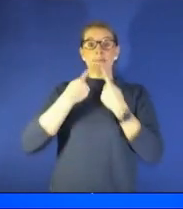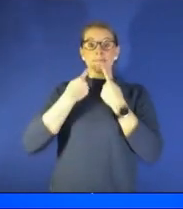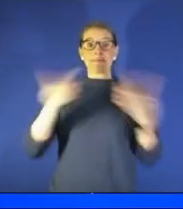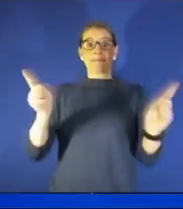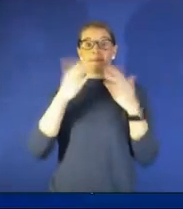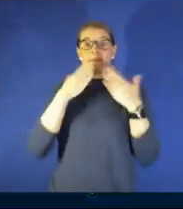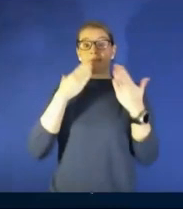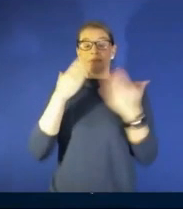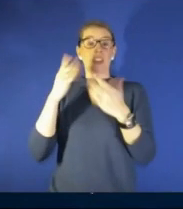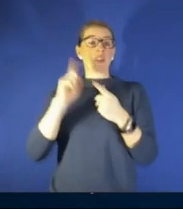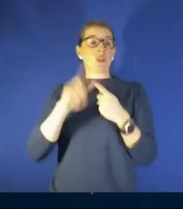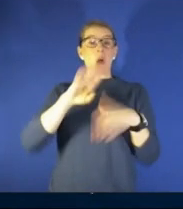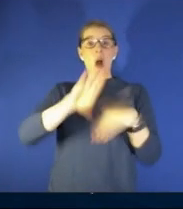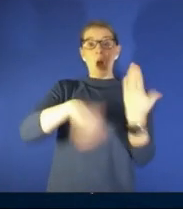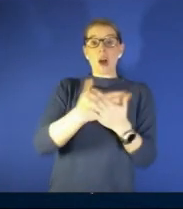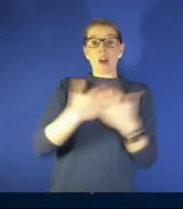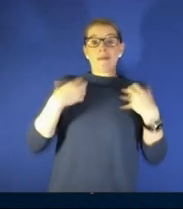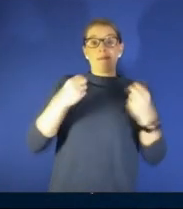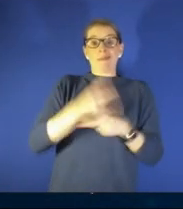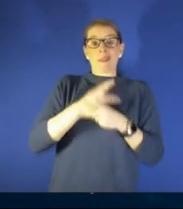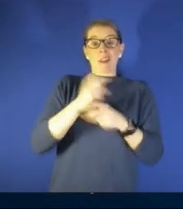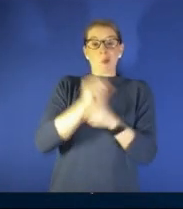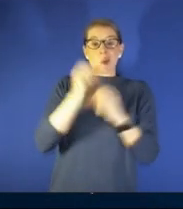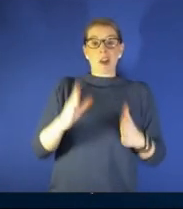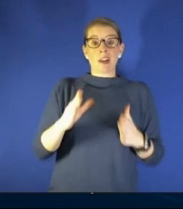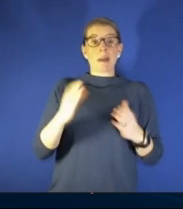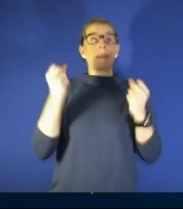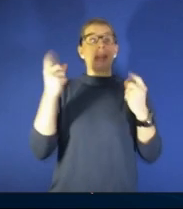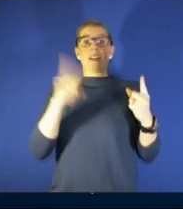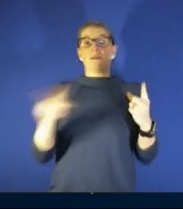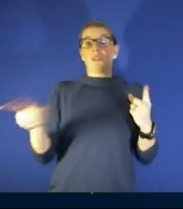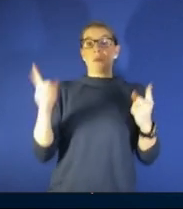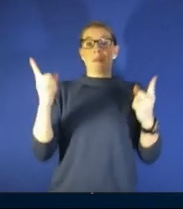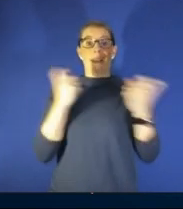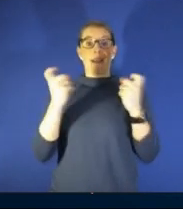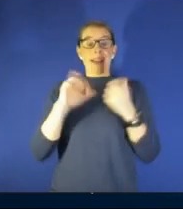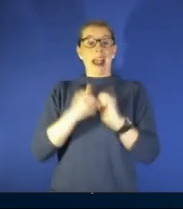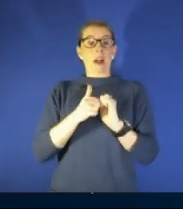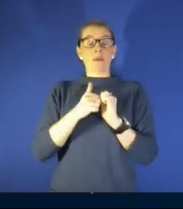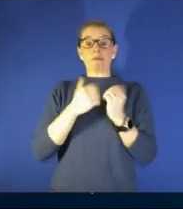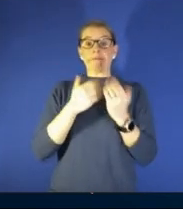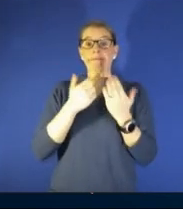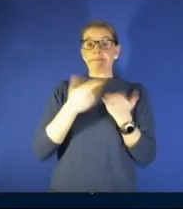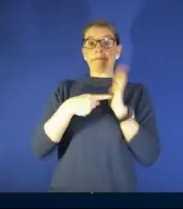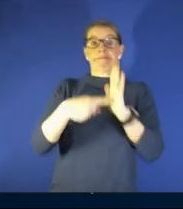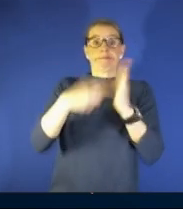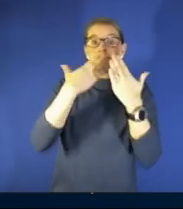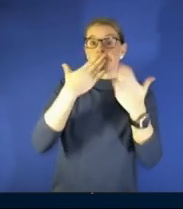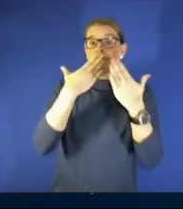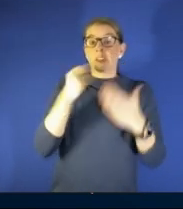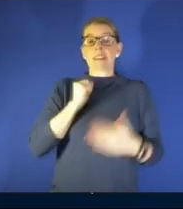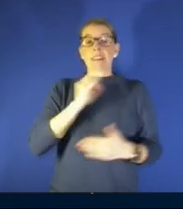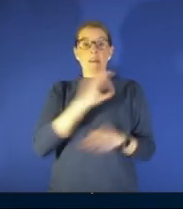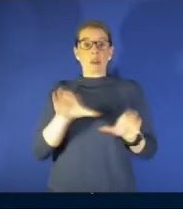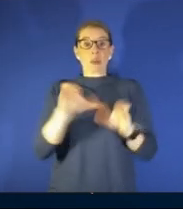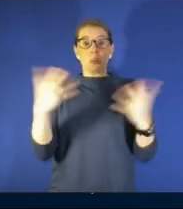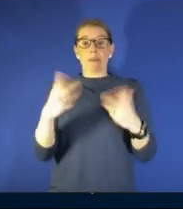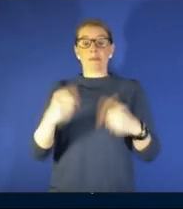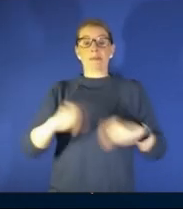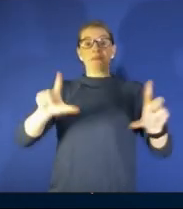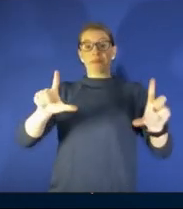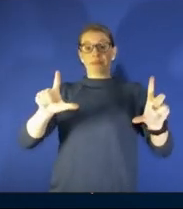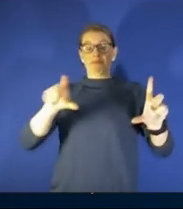workers many of you have asked how do we show our gratitude for everything that our staff does on your screen right there is a